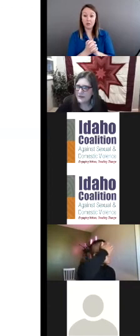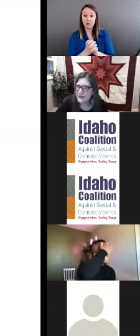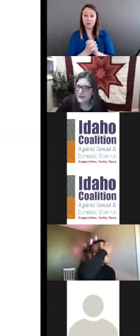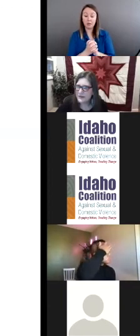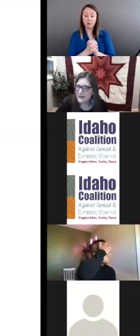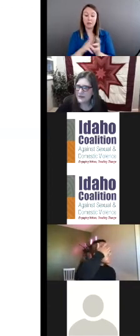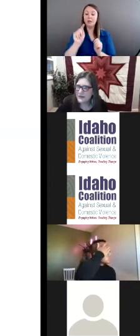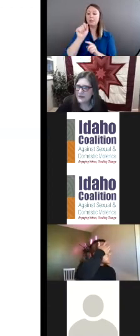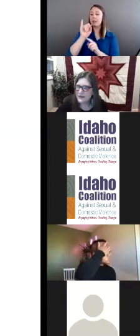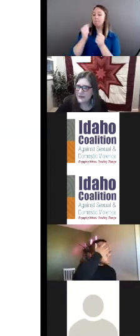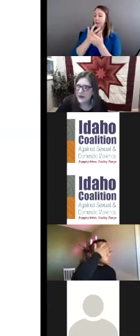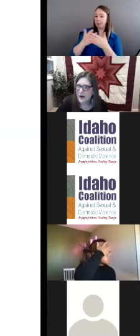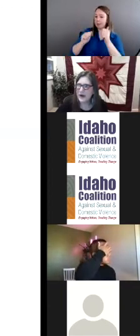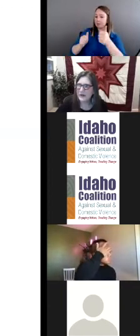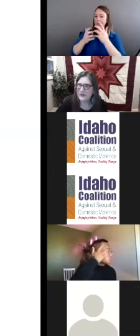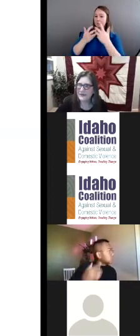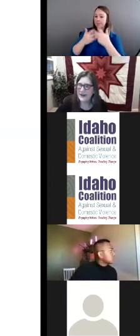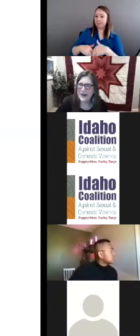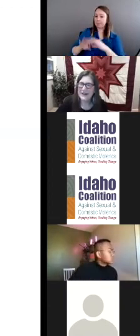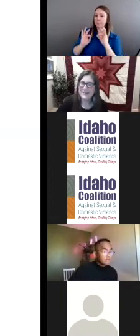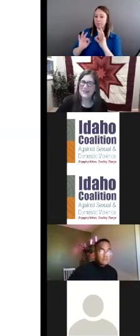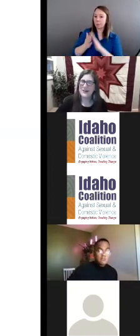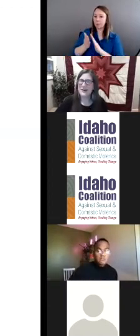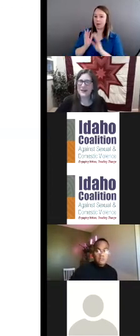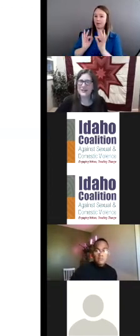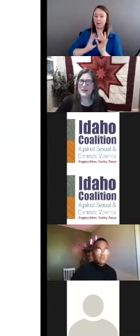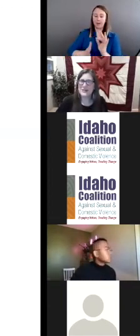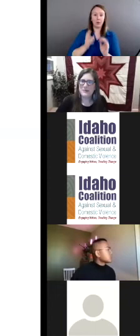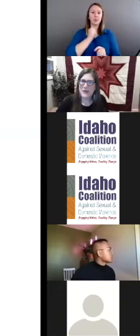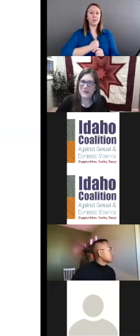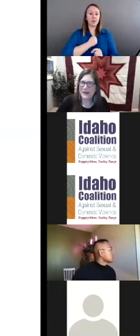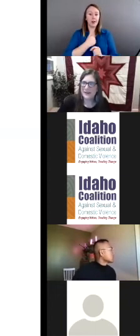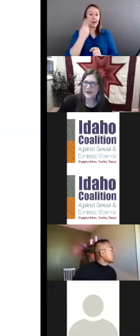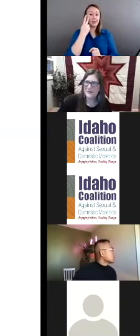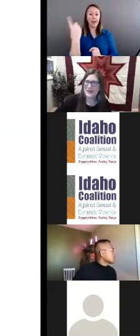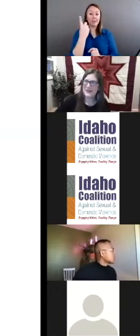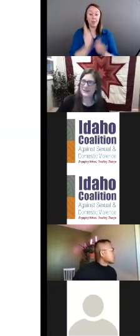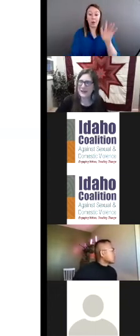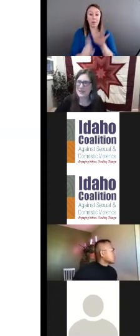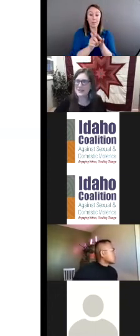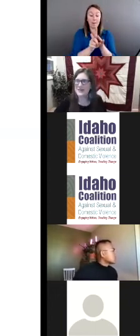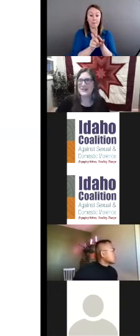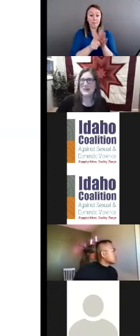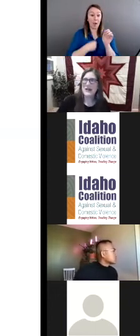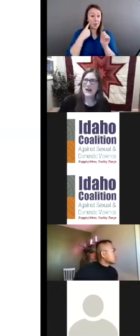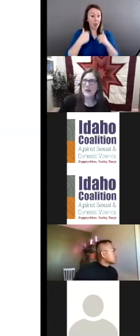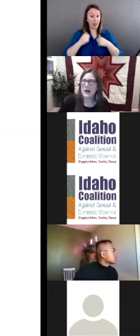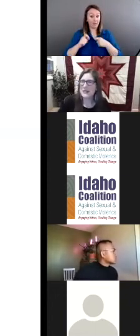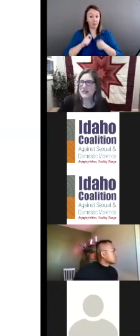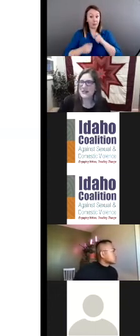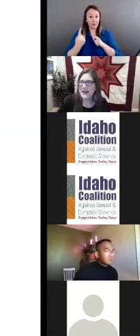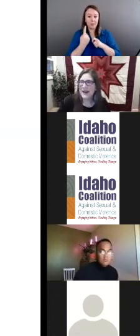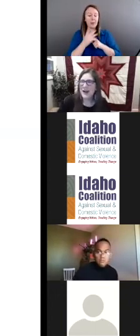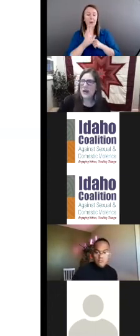Yes, everything seems to be working as it should. All right. Sorry, I just saw someone pop in, I thought I might need an adjustment. So I